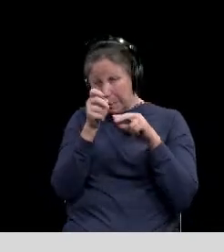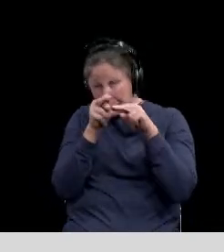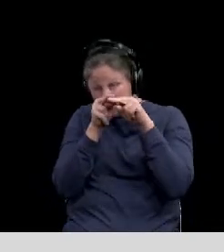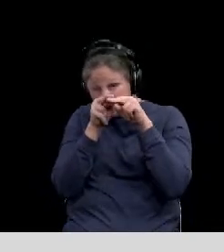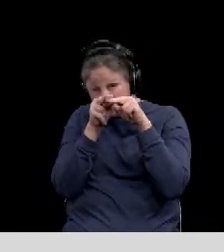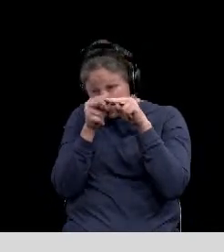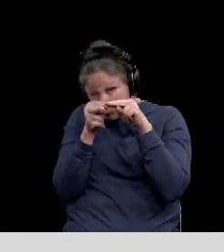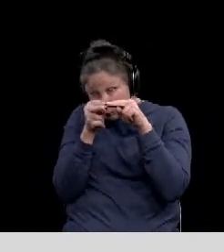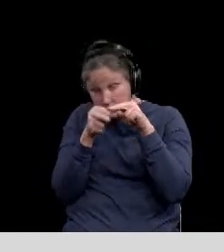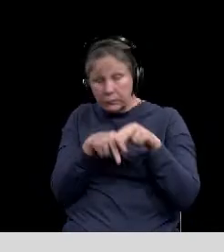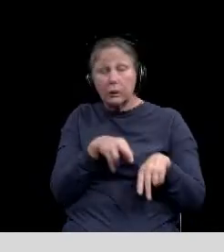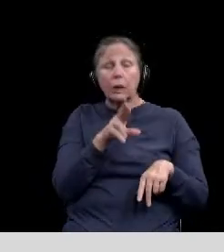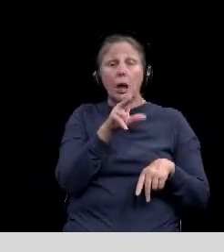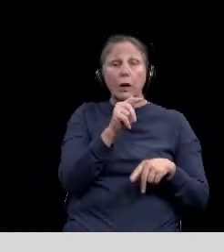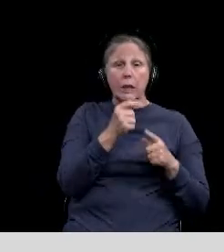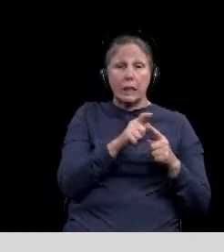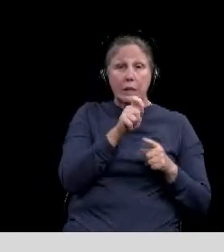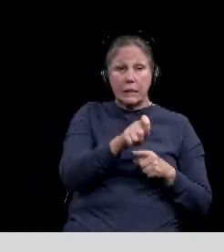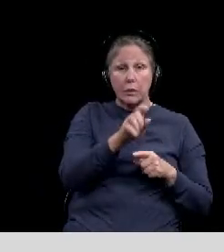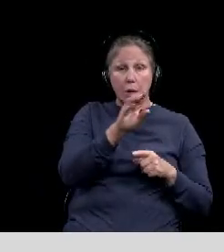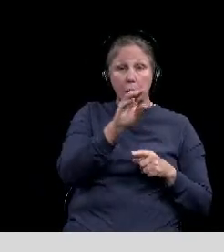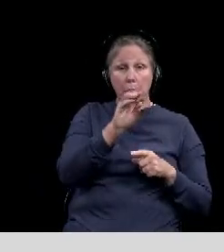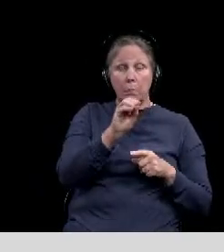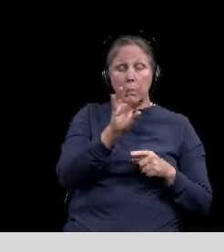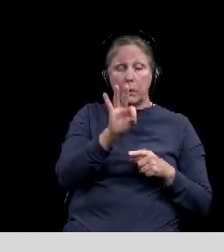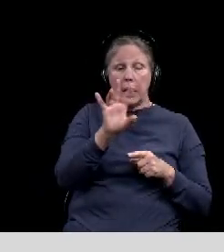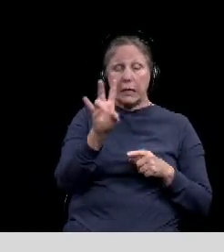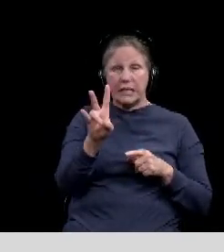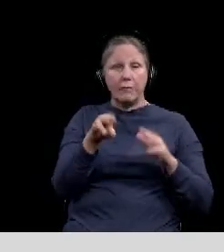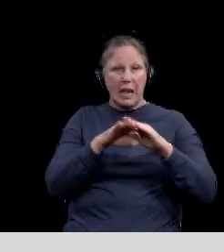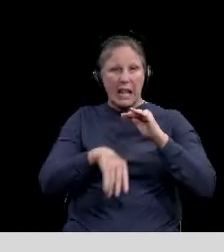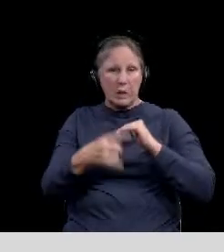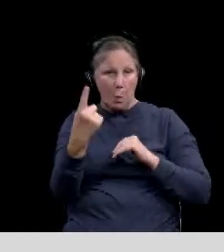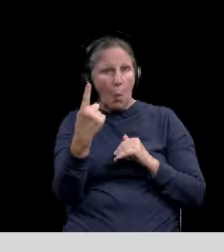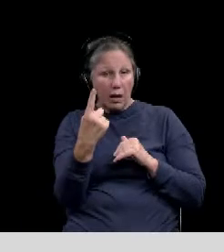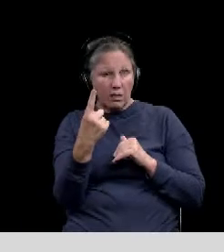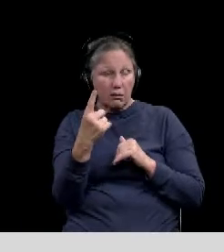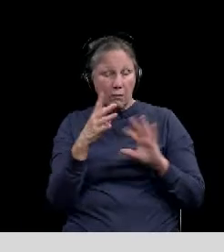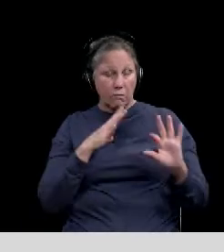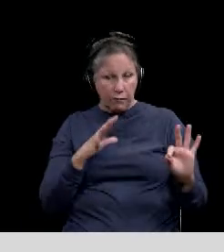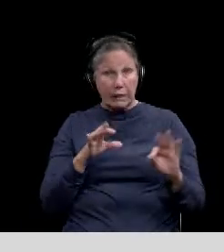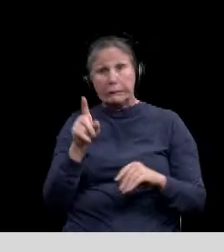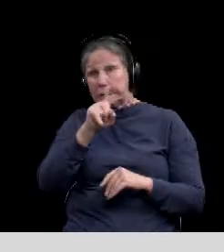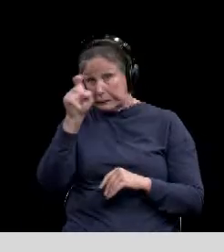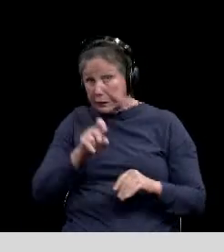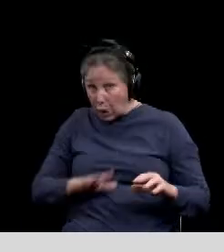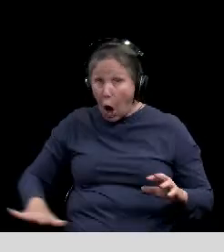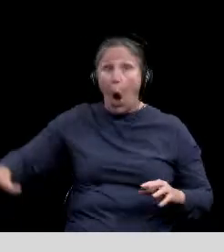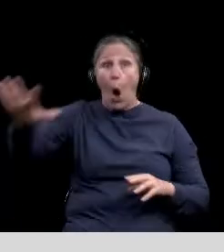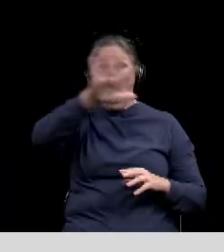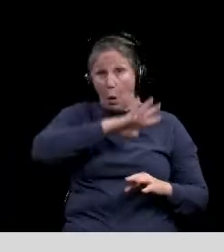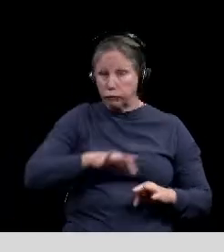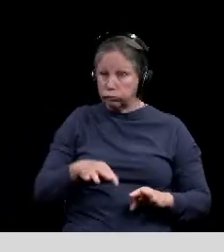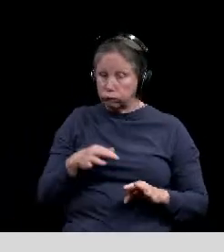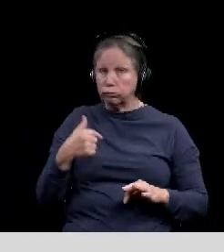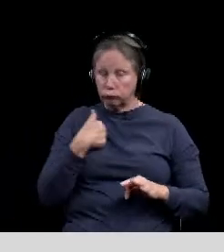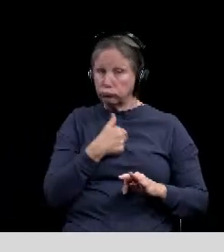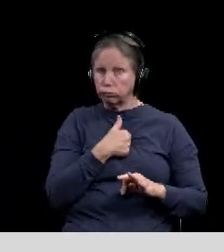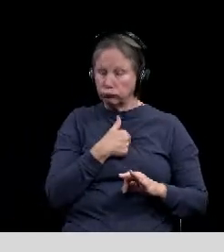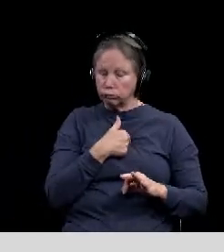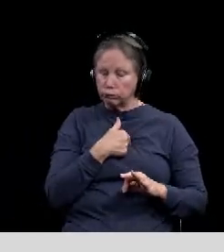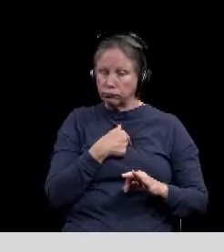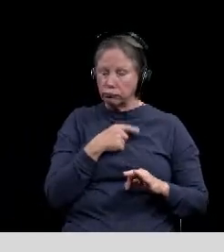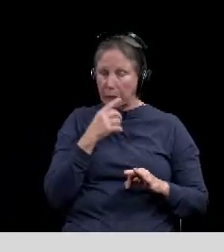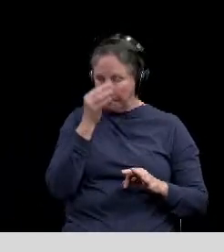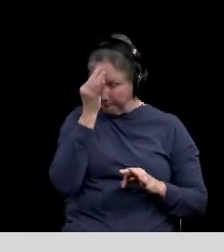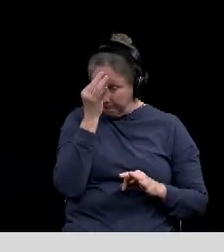most current RT for Texas is 0.97. Of course, that's less than one. So that means at least in Texas at this moment, we are that we are just